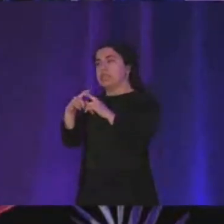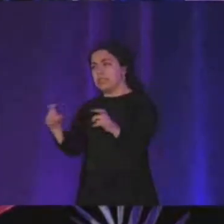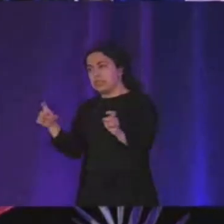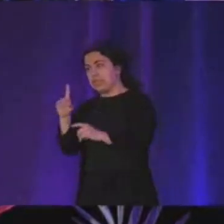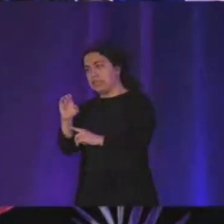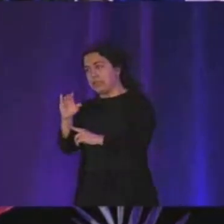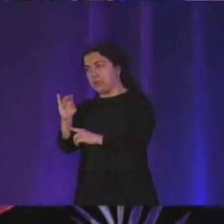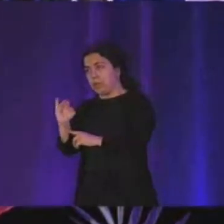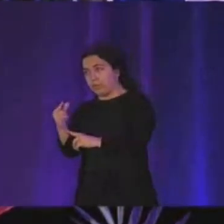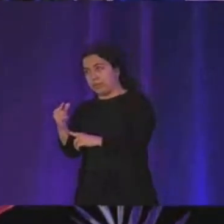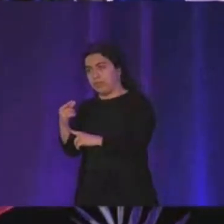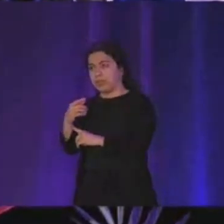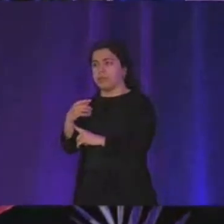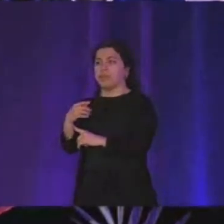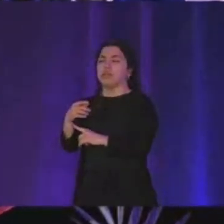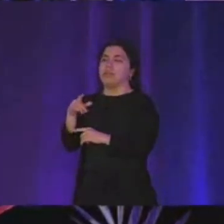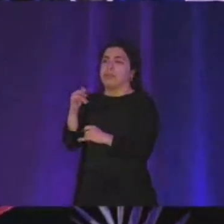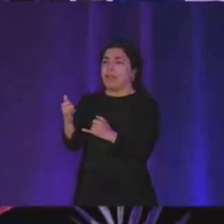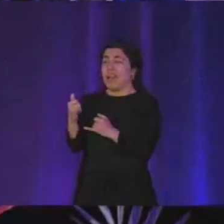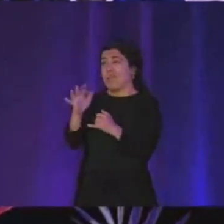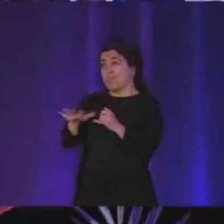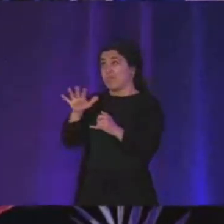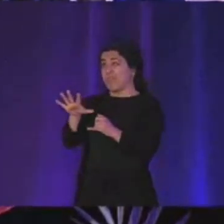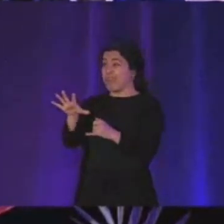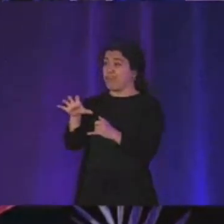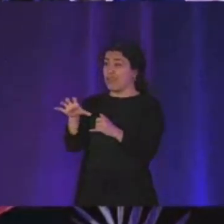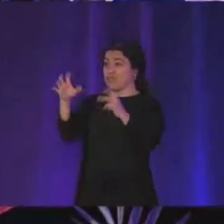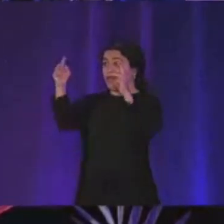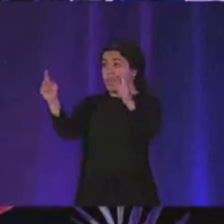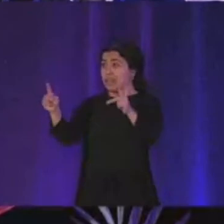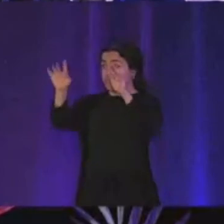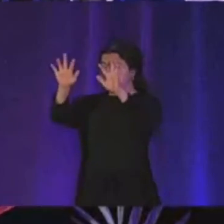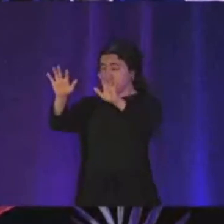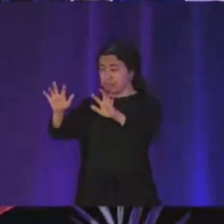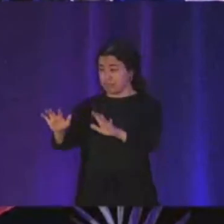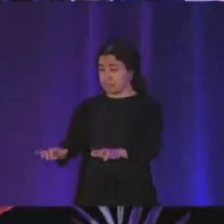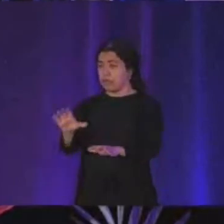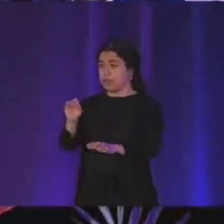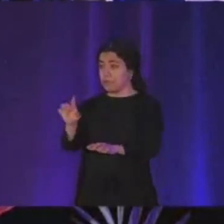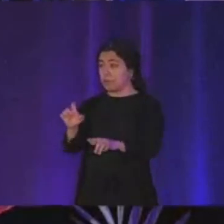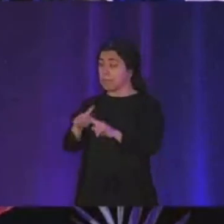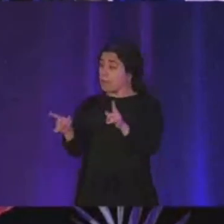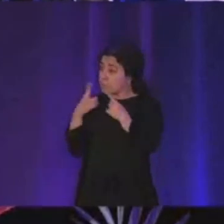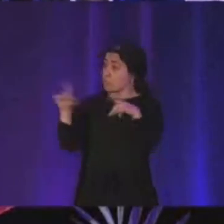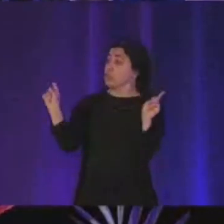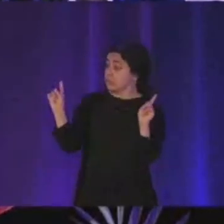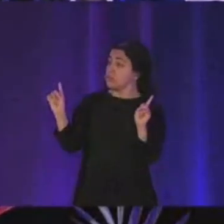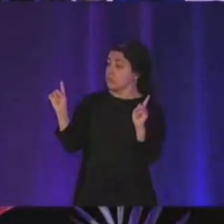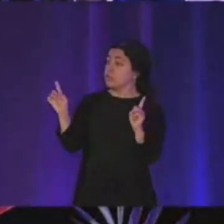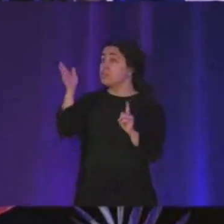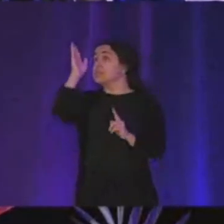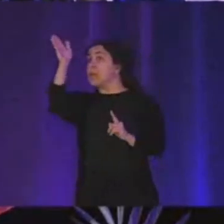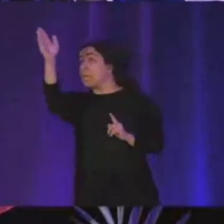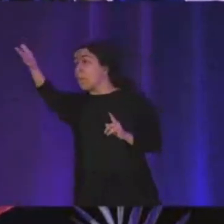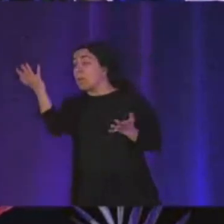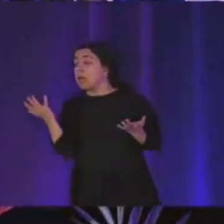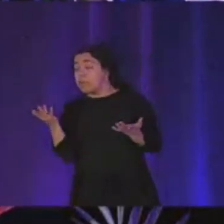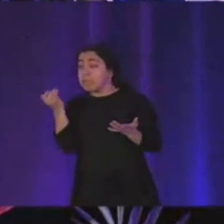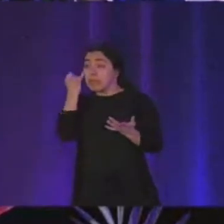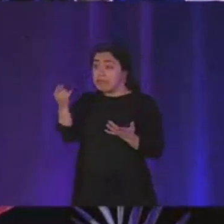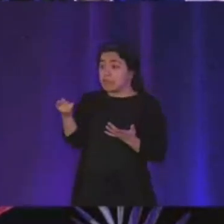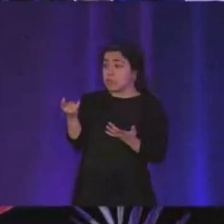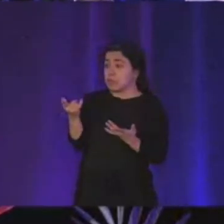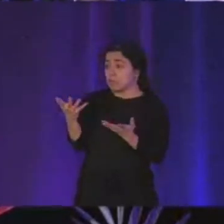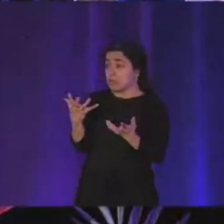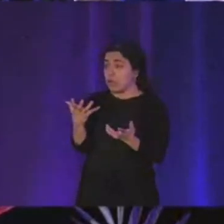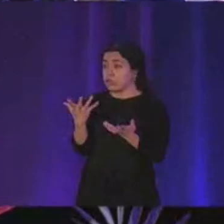around like 500 lines of codes and so but this is working and so this is something that like at some point uh if you want